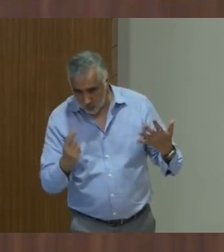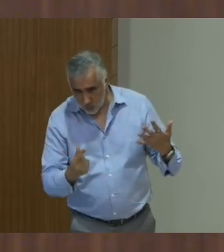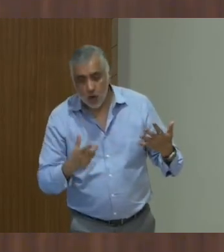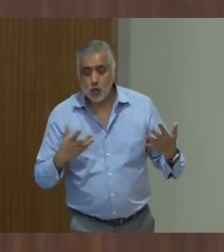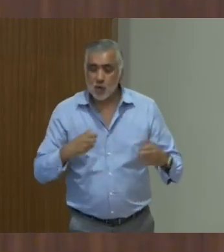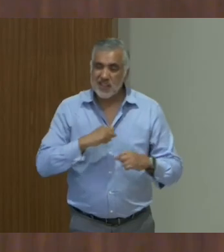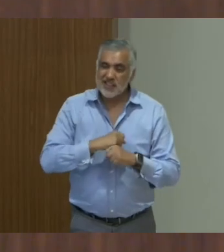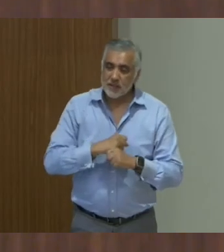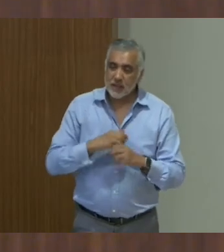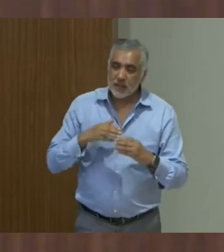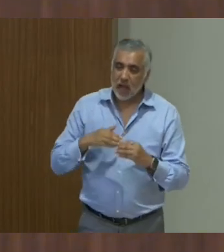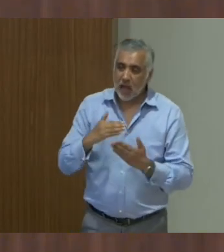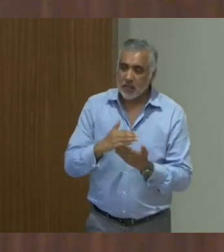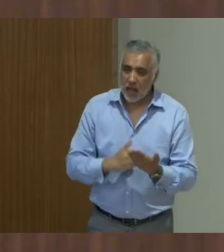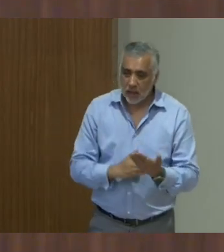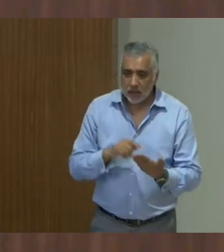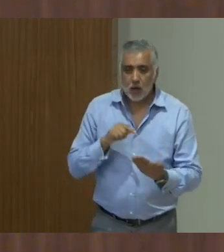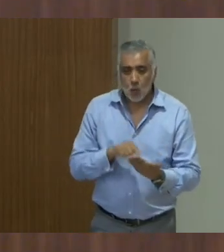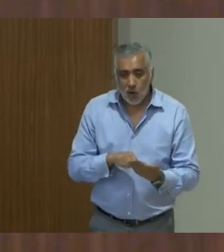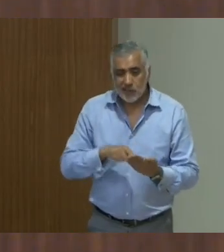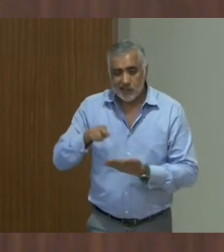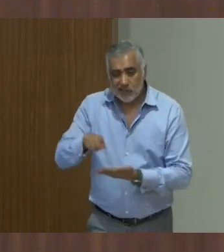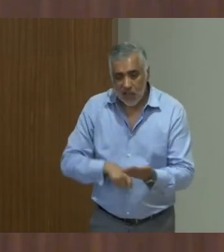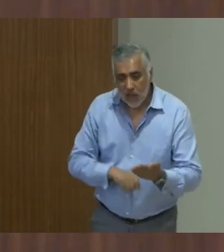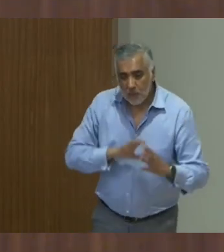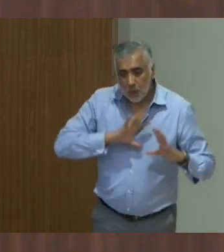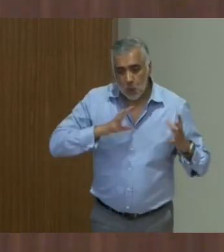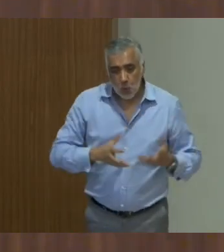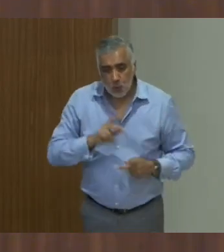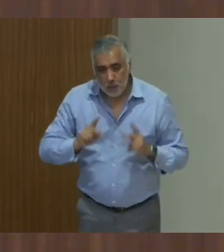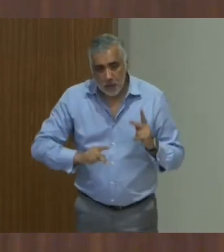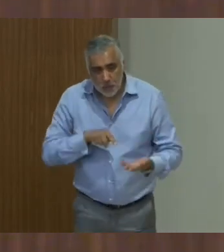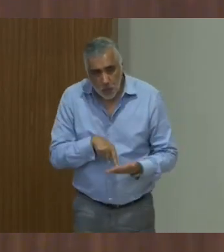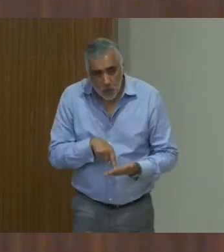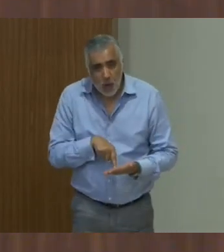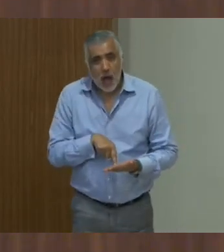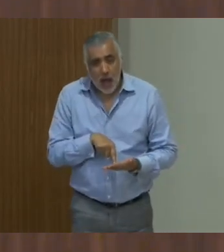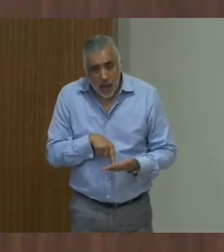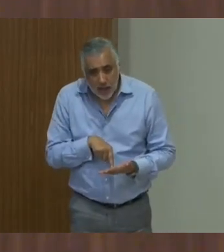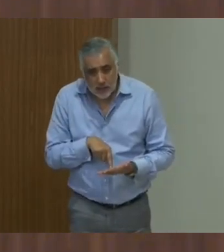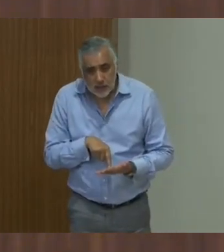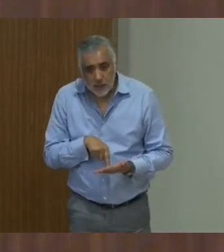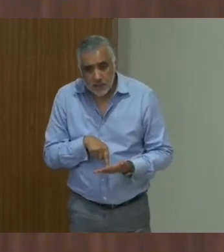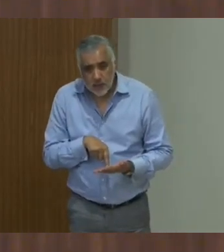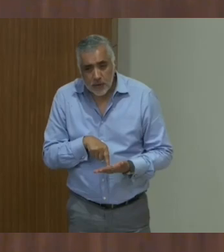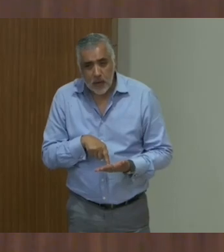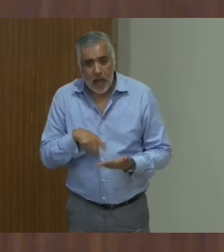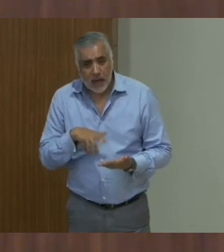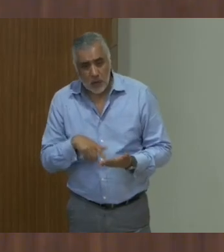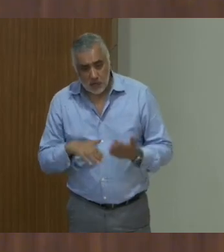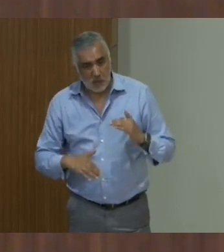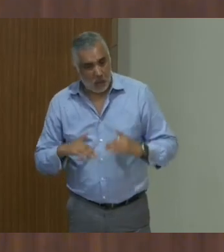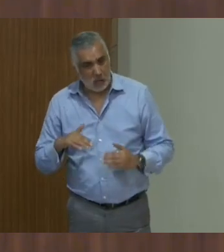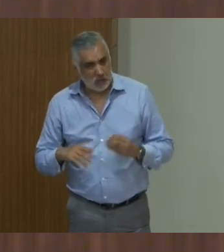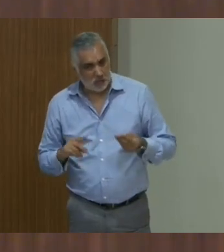safety guidelines was developed by this group of people and uh, in a way it was a very balanced document